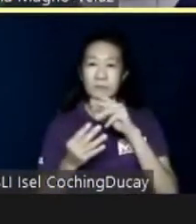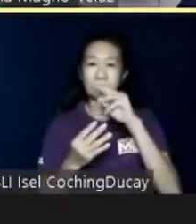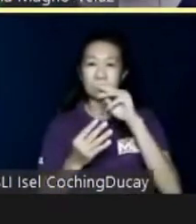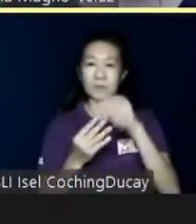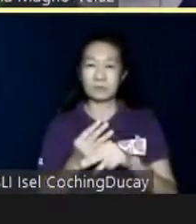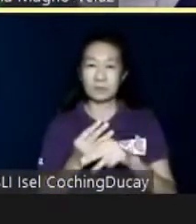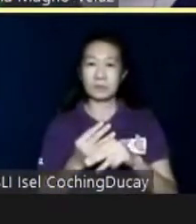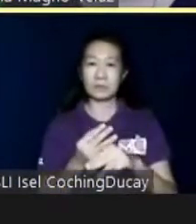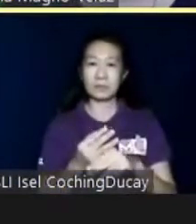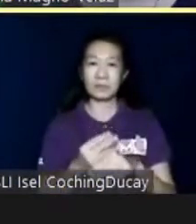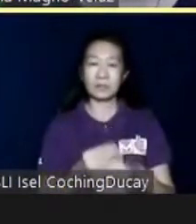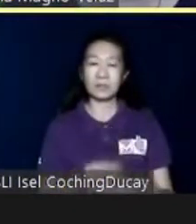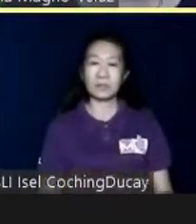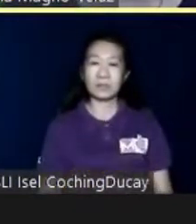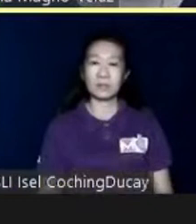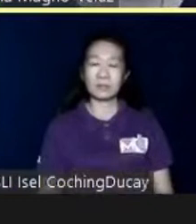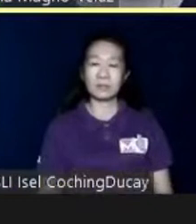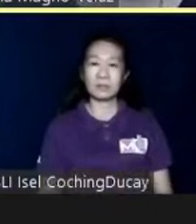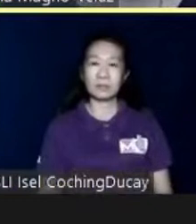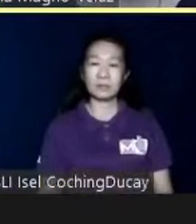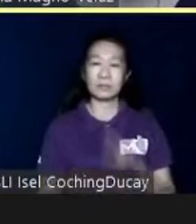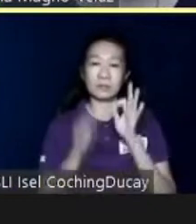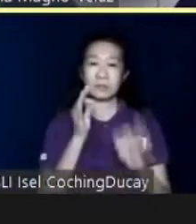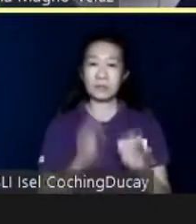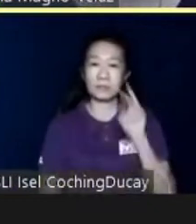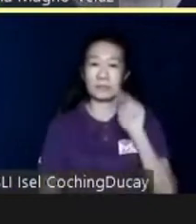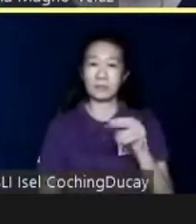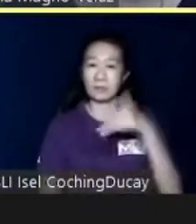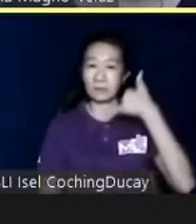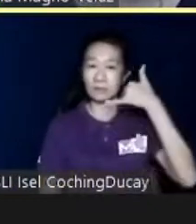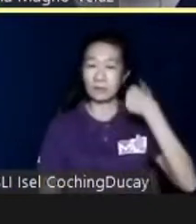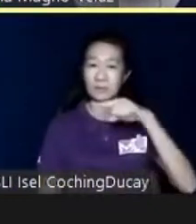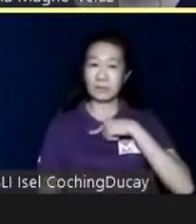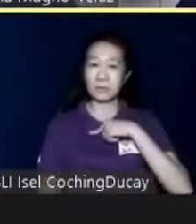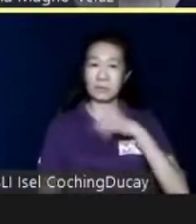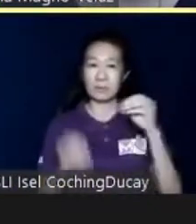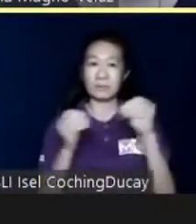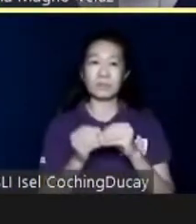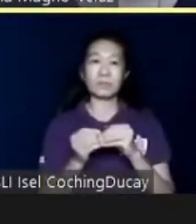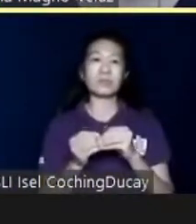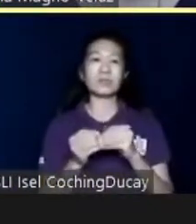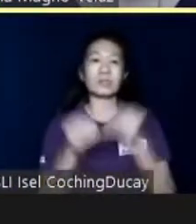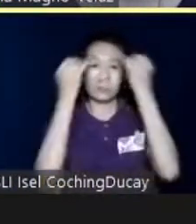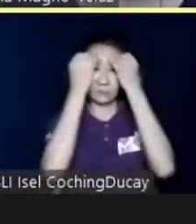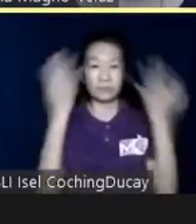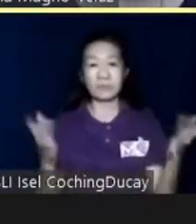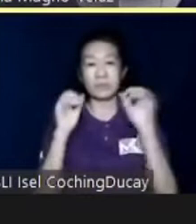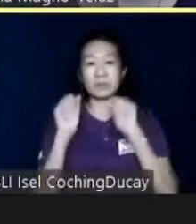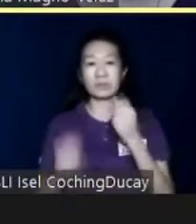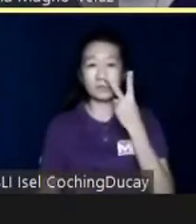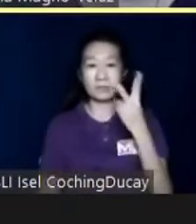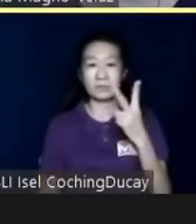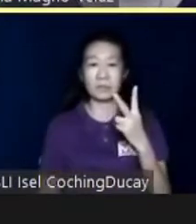in a nutshell. If you need to call us, if you want more information, you can, you see my